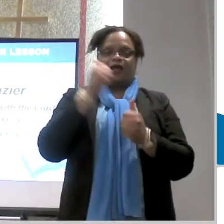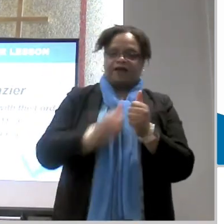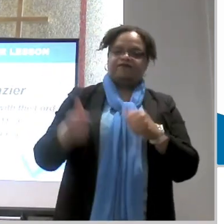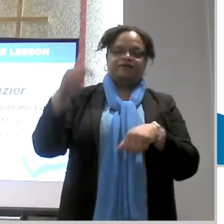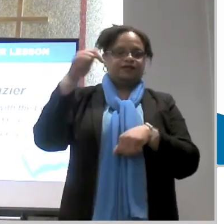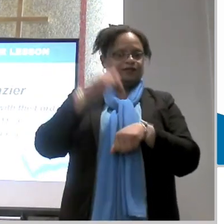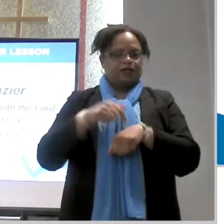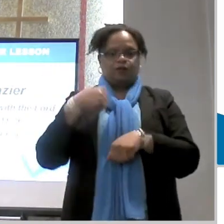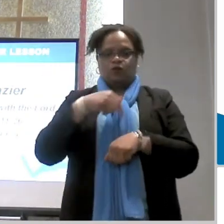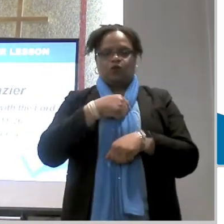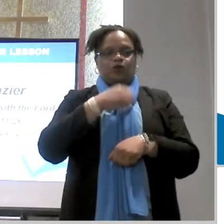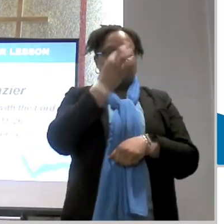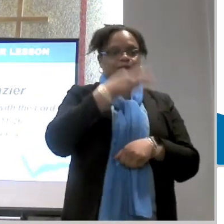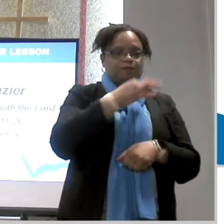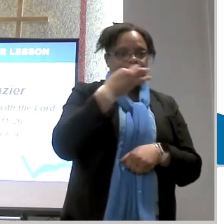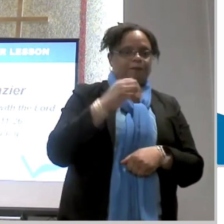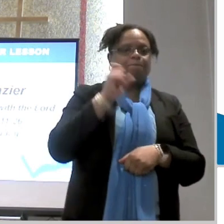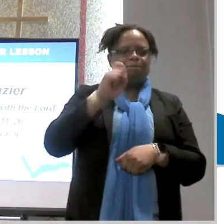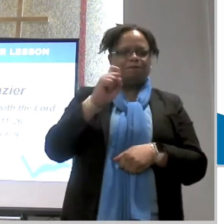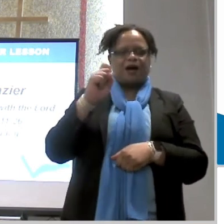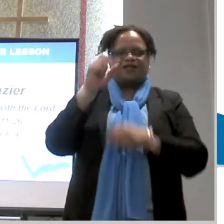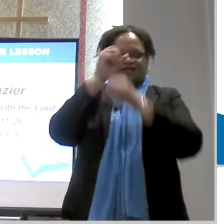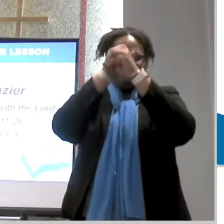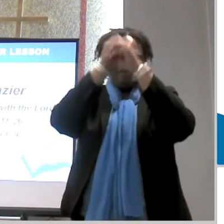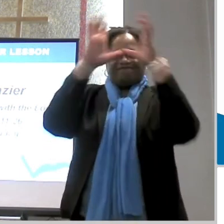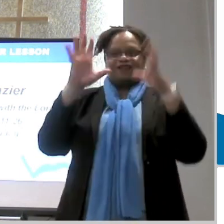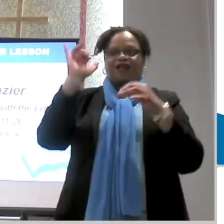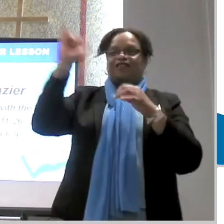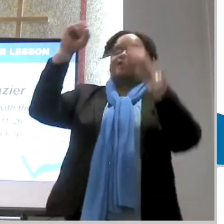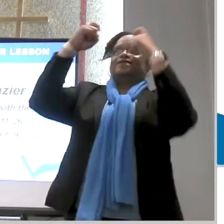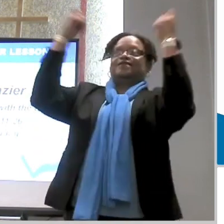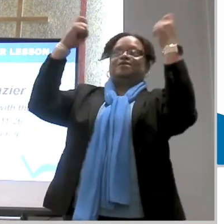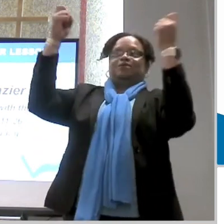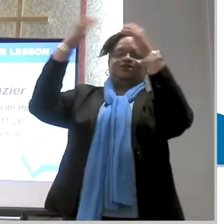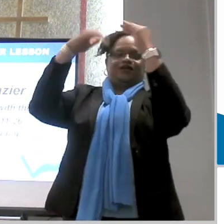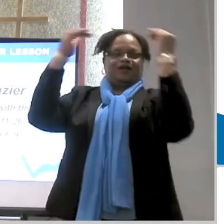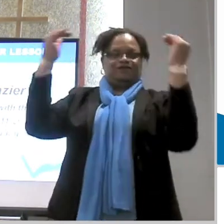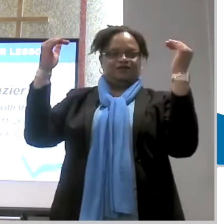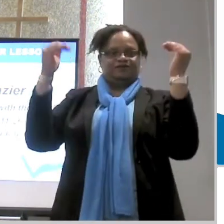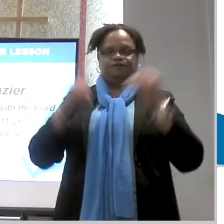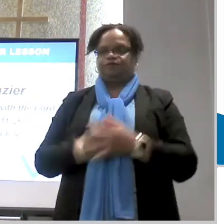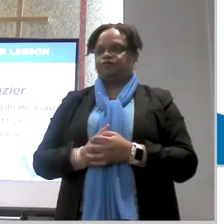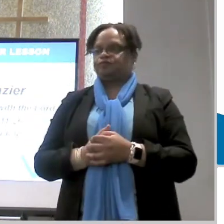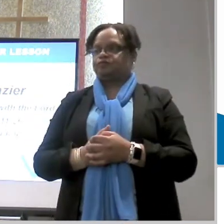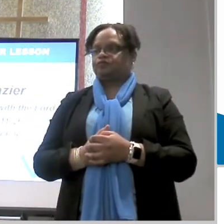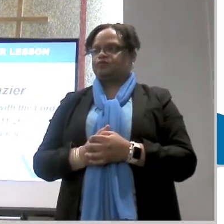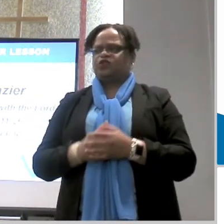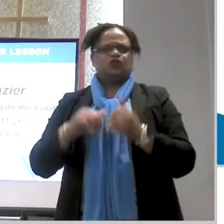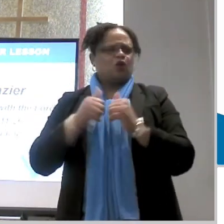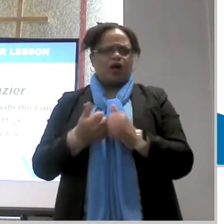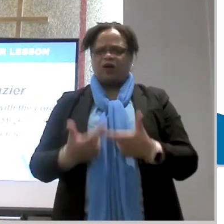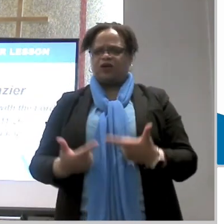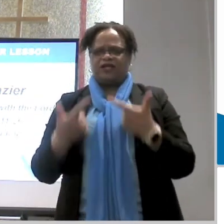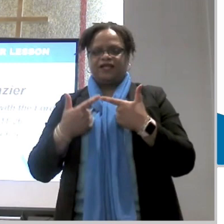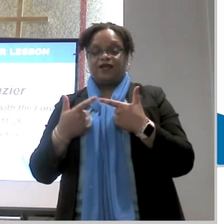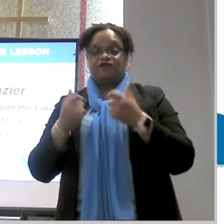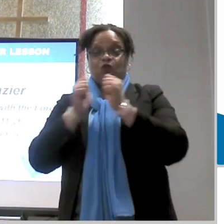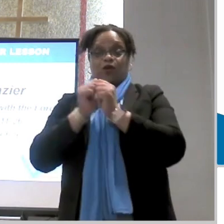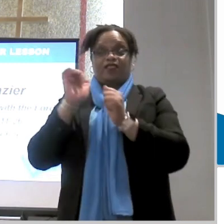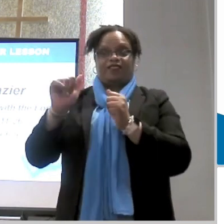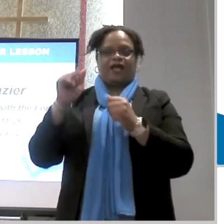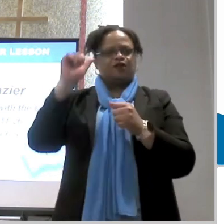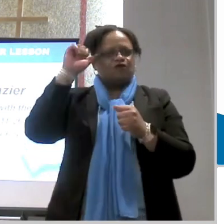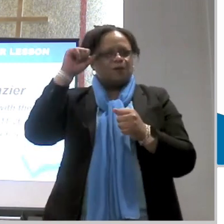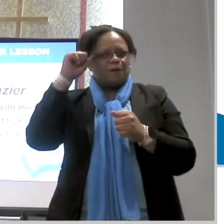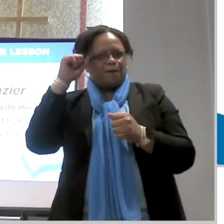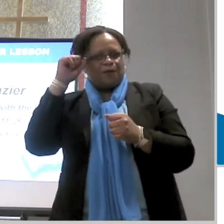future and we're thinking above we should keep that in mind so the question comes into mind how do we really live with such remembrance on